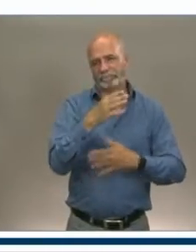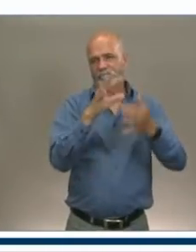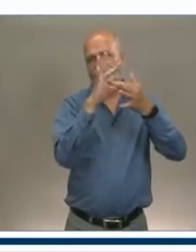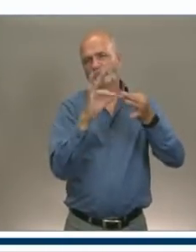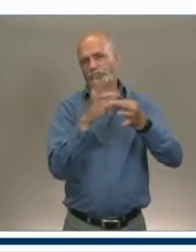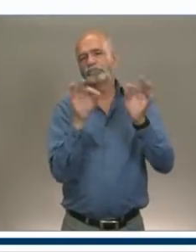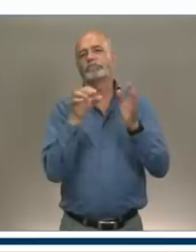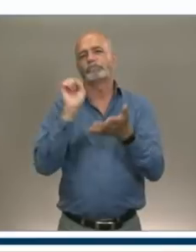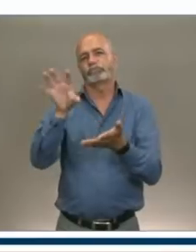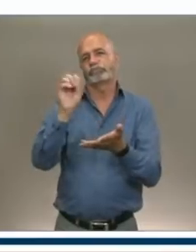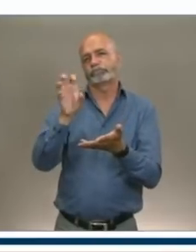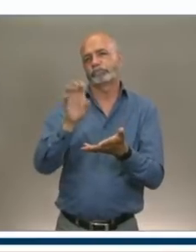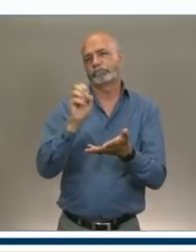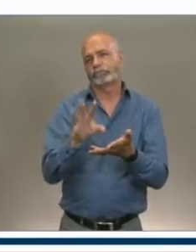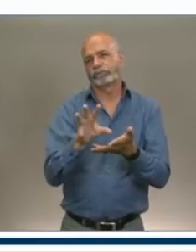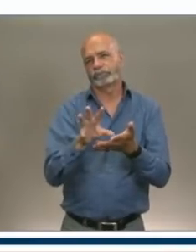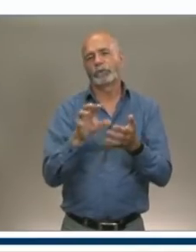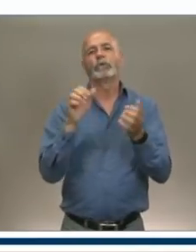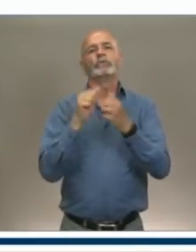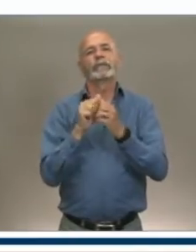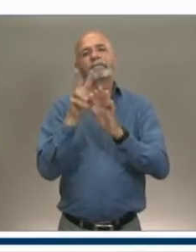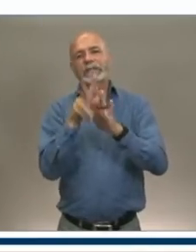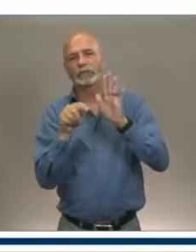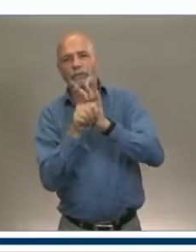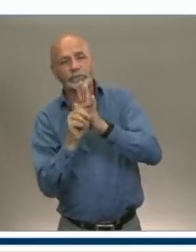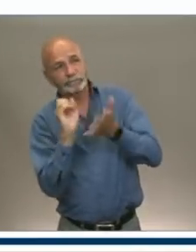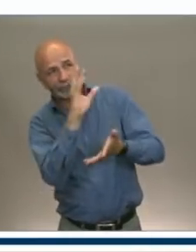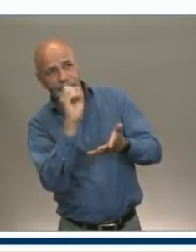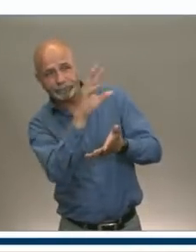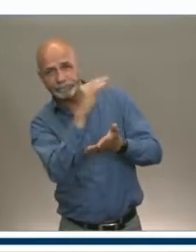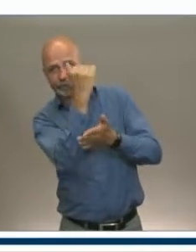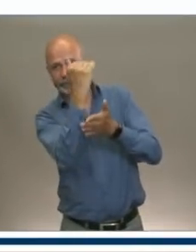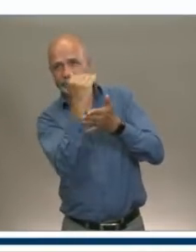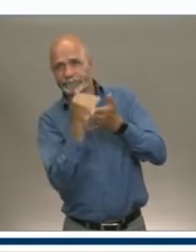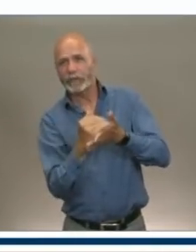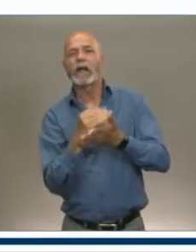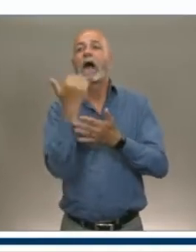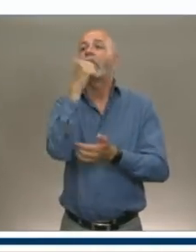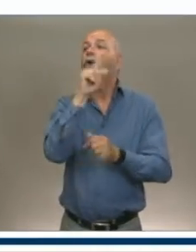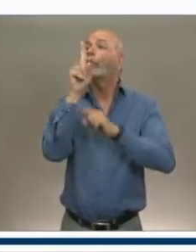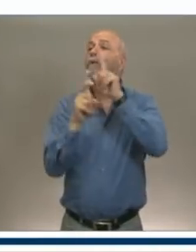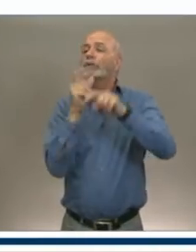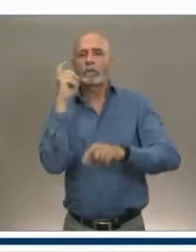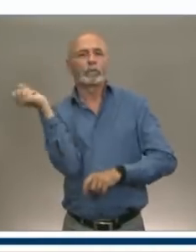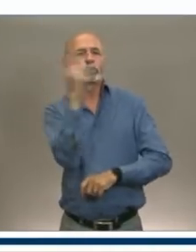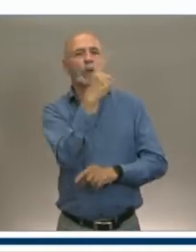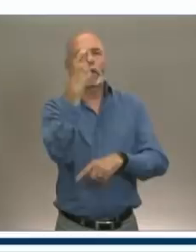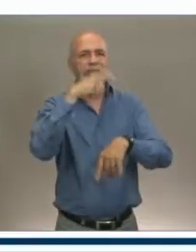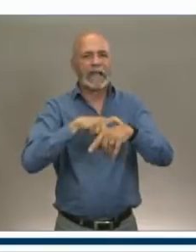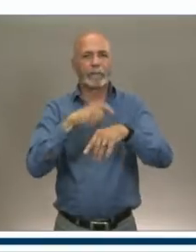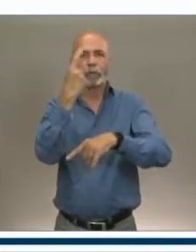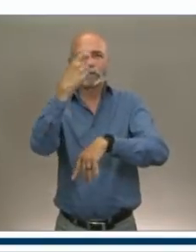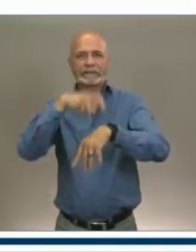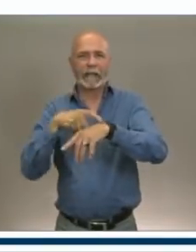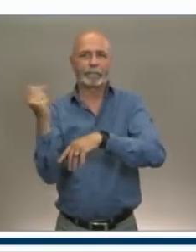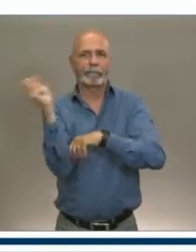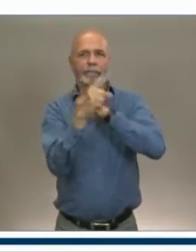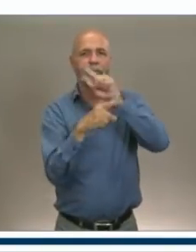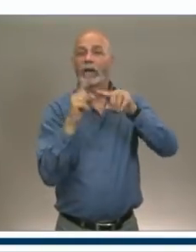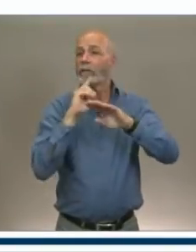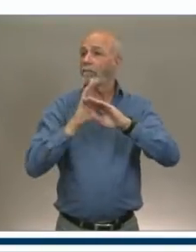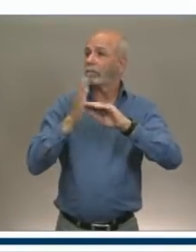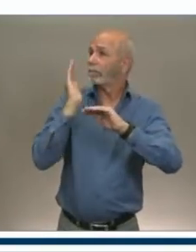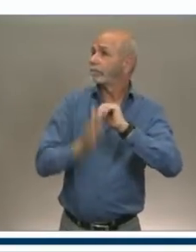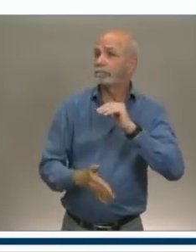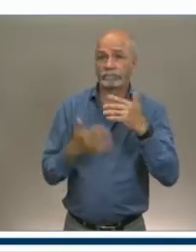questions from media as time allows. The format will be one question and one follow-up. If there are additional questions after the event, please reach out